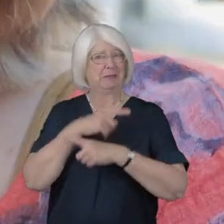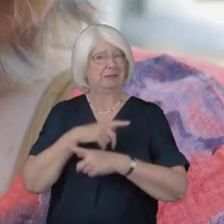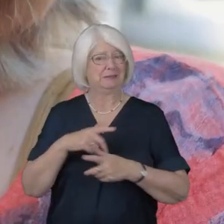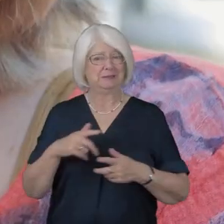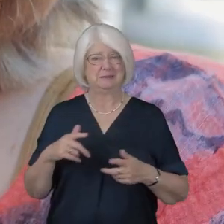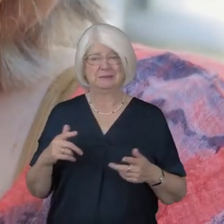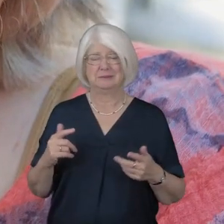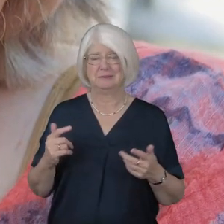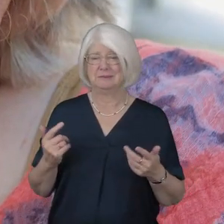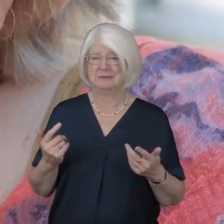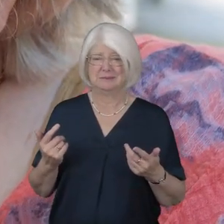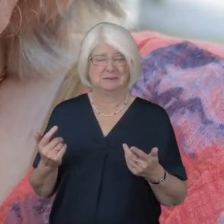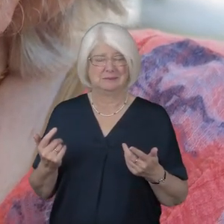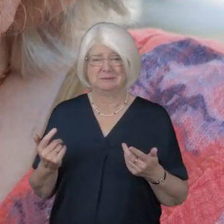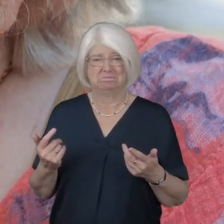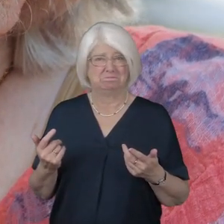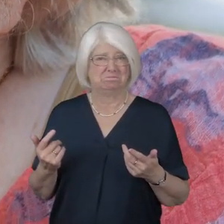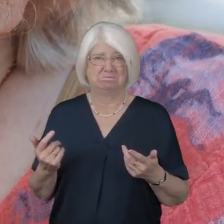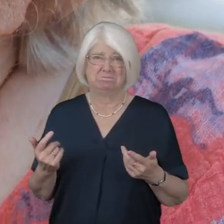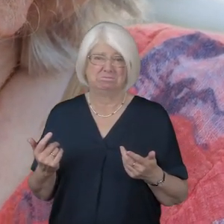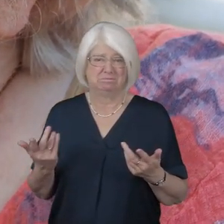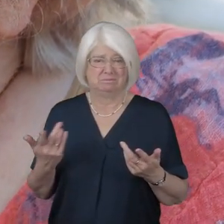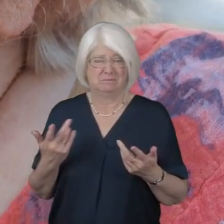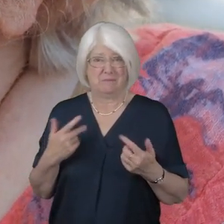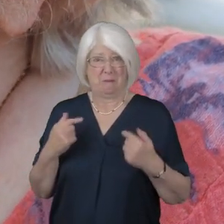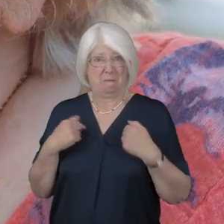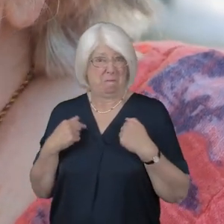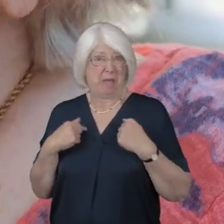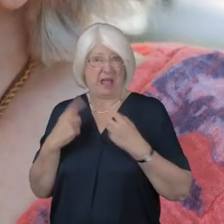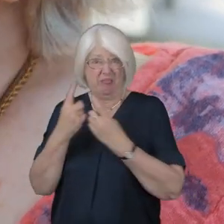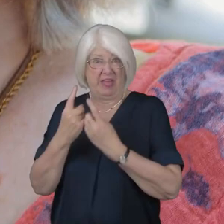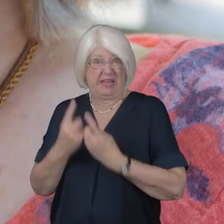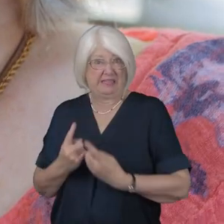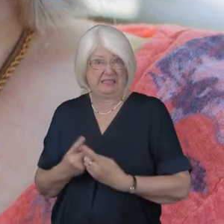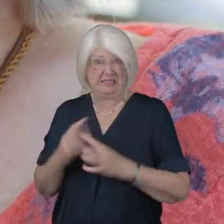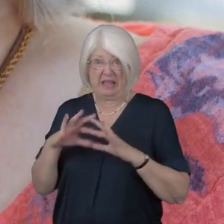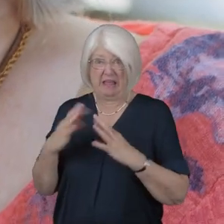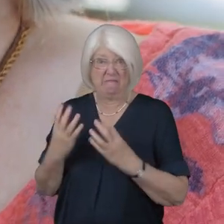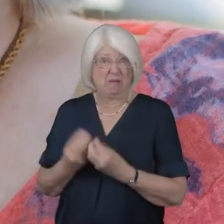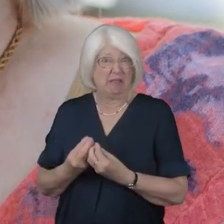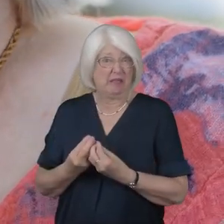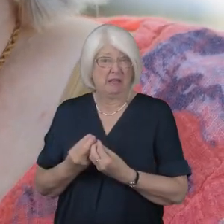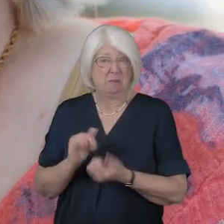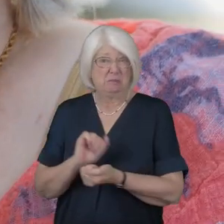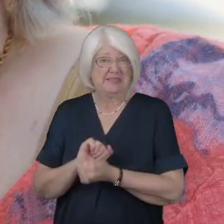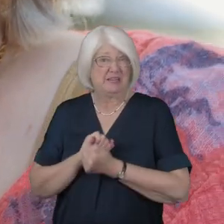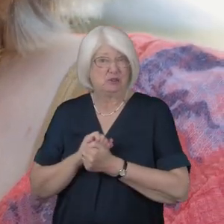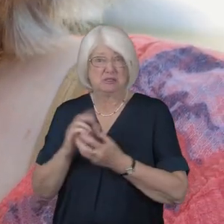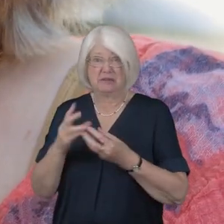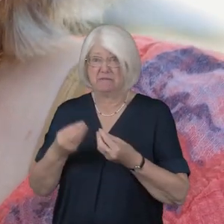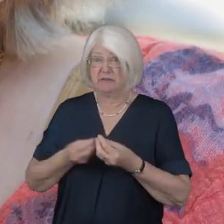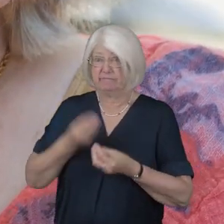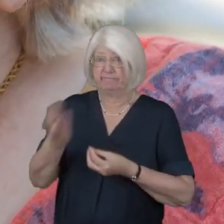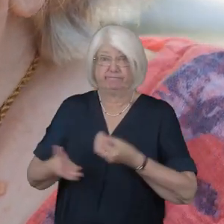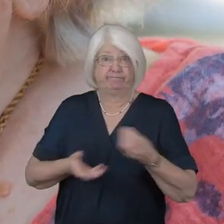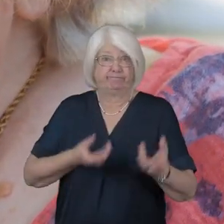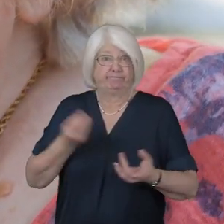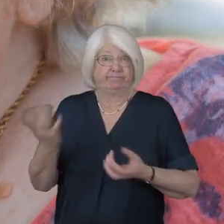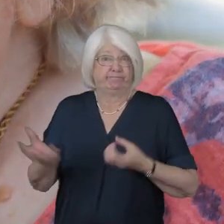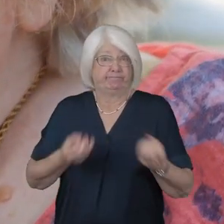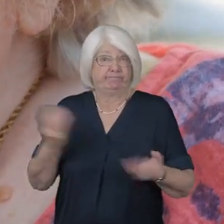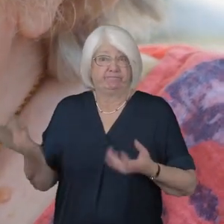so my possessions if you like to call that are being